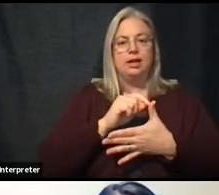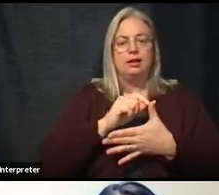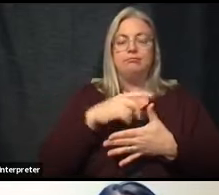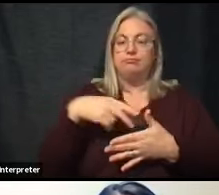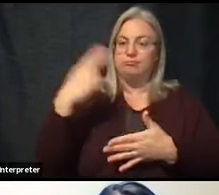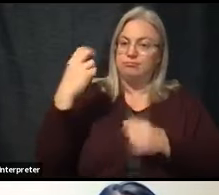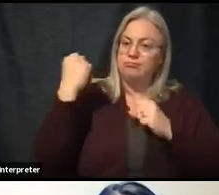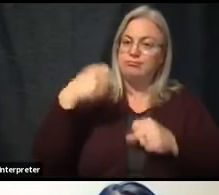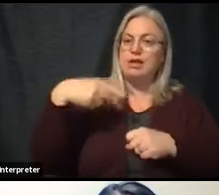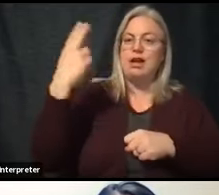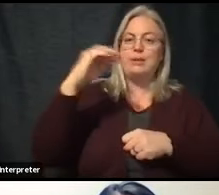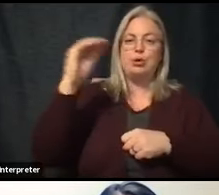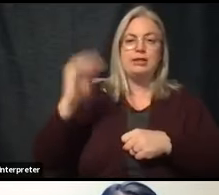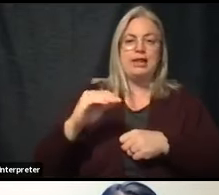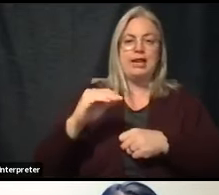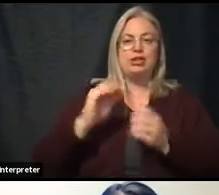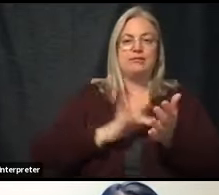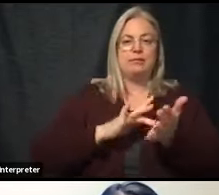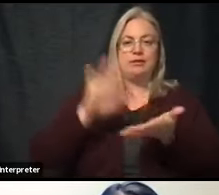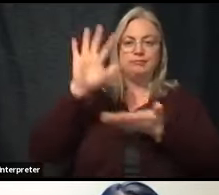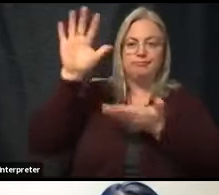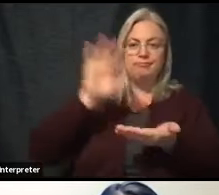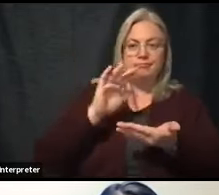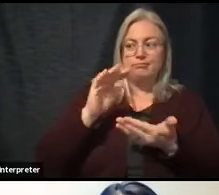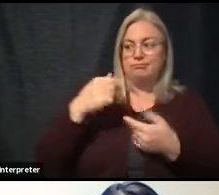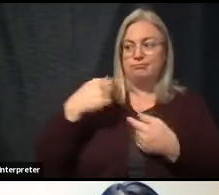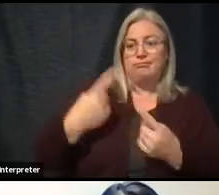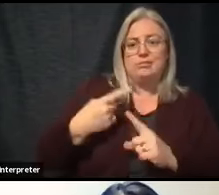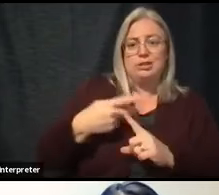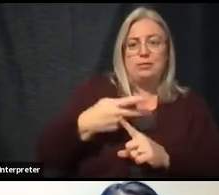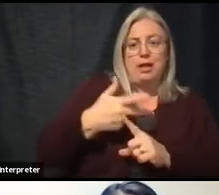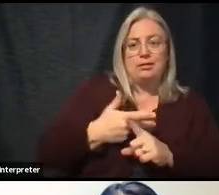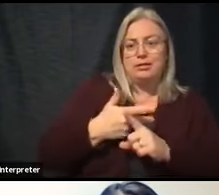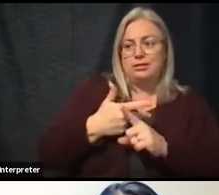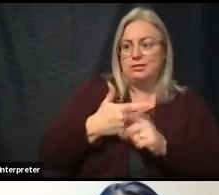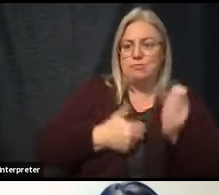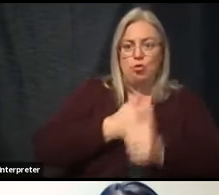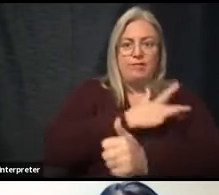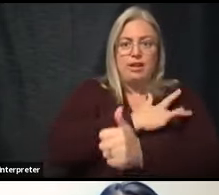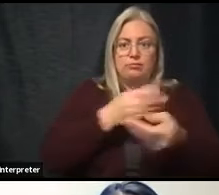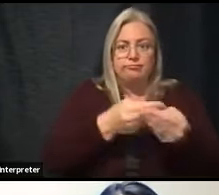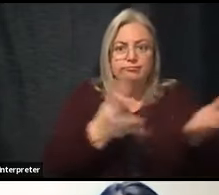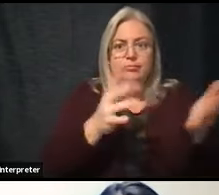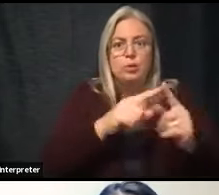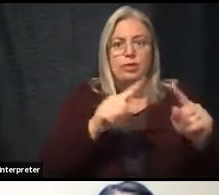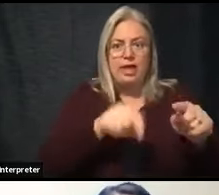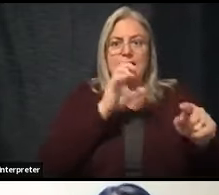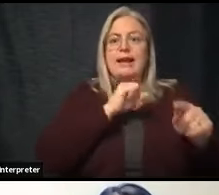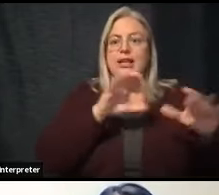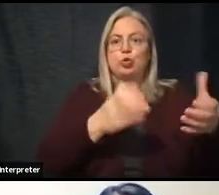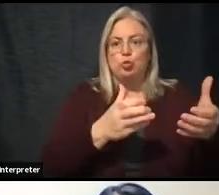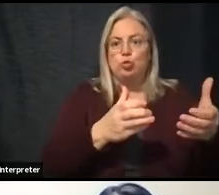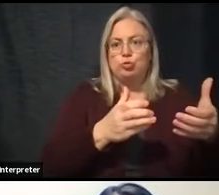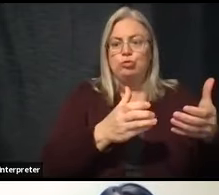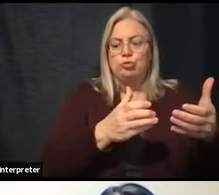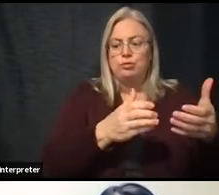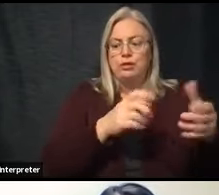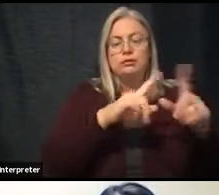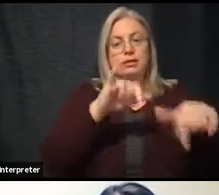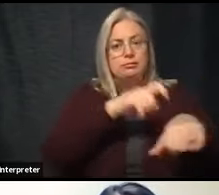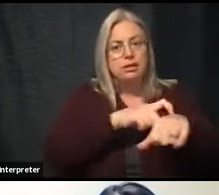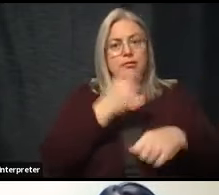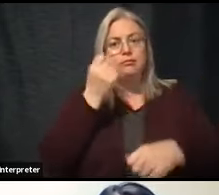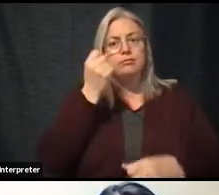of our allocations, the past one and a half months, have gone to, by far. But also understand